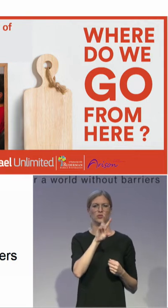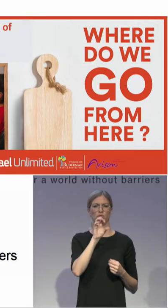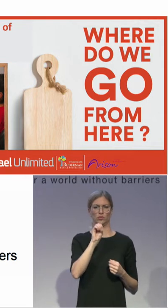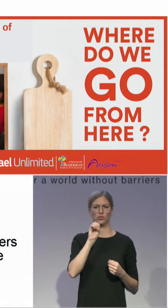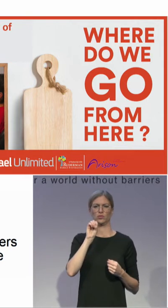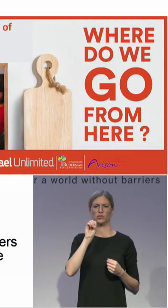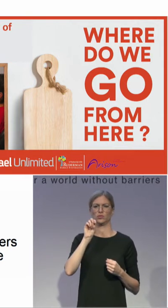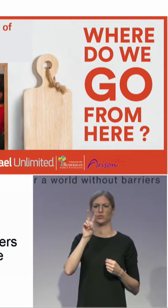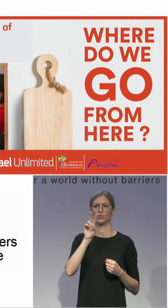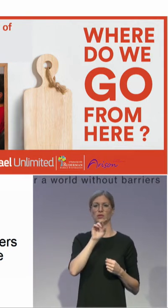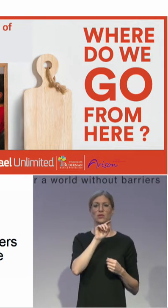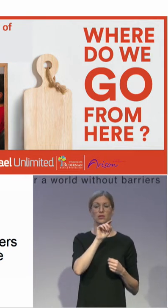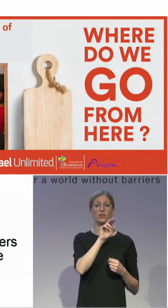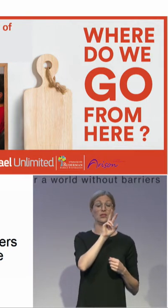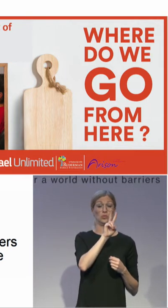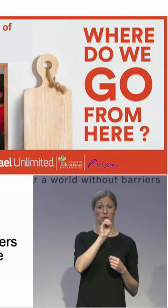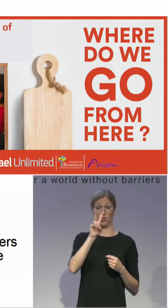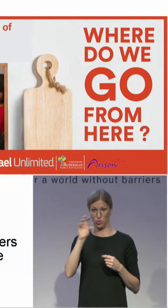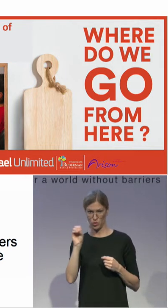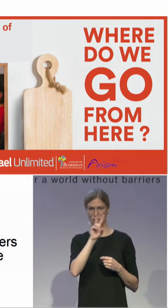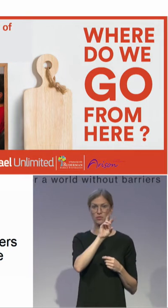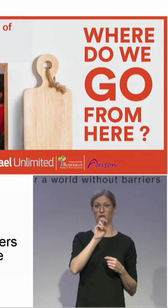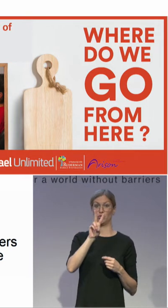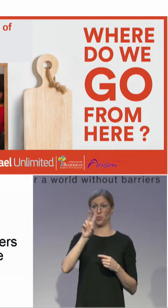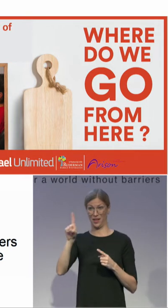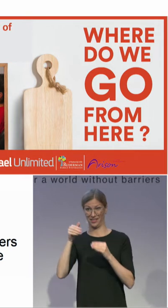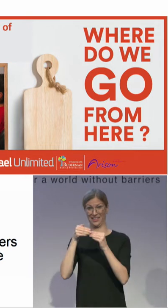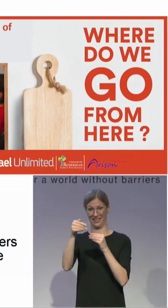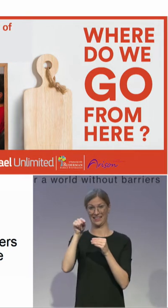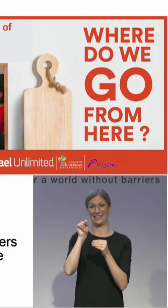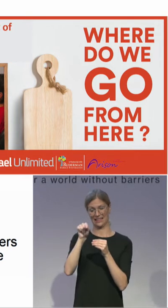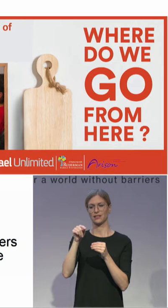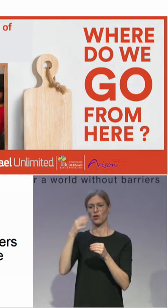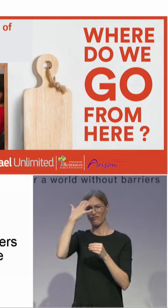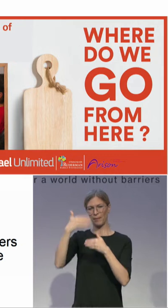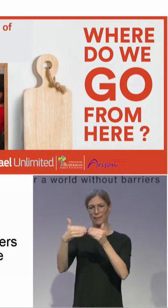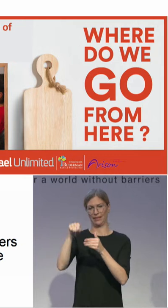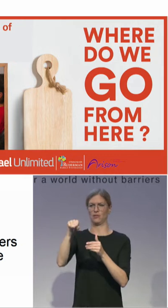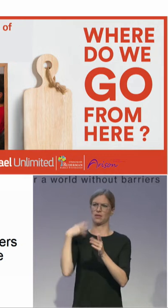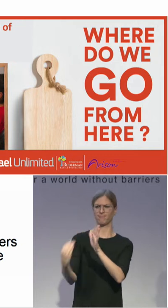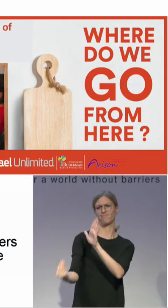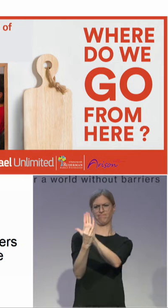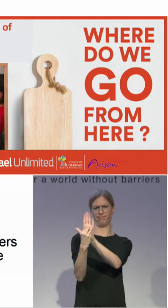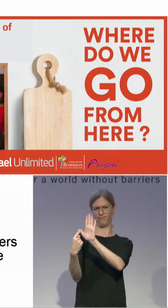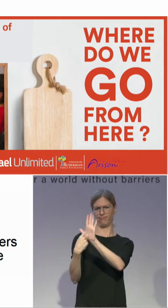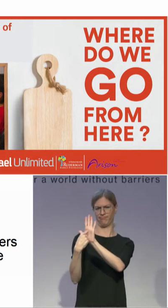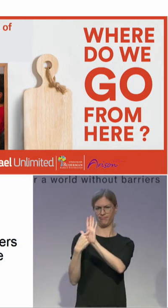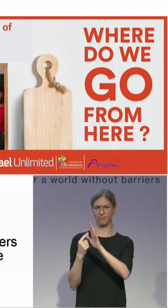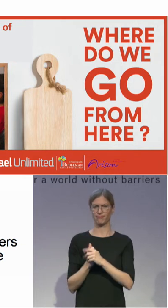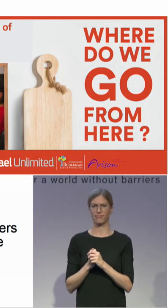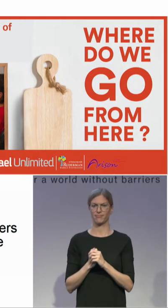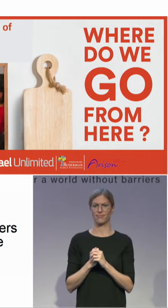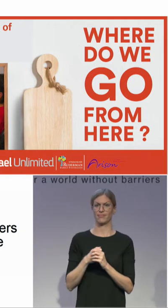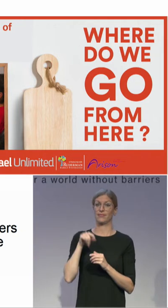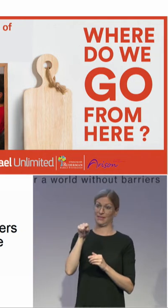by the government and expanded. And in order to get there, we need, again, to educate. Because we already